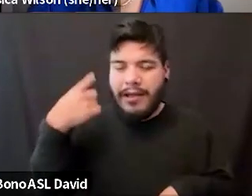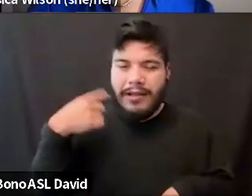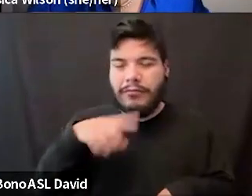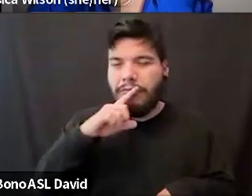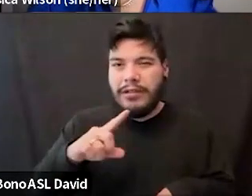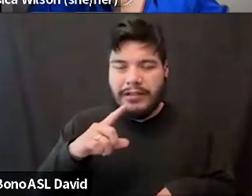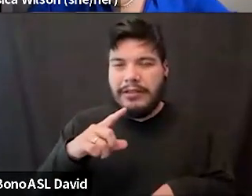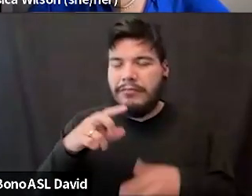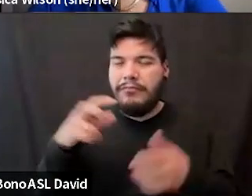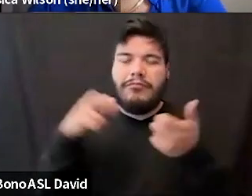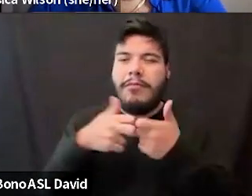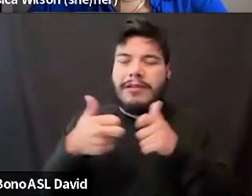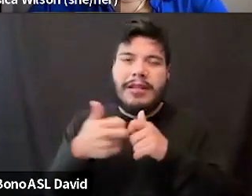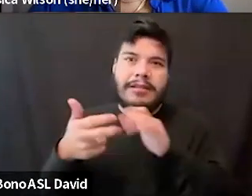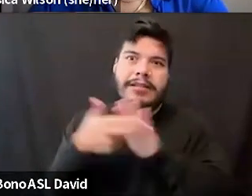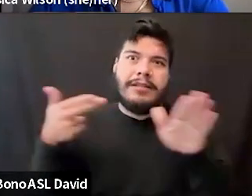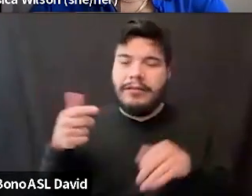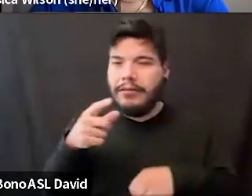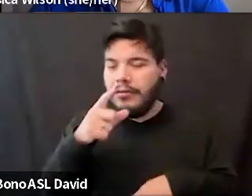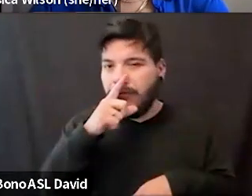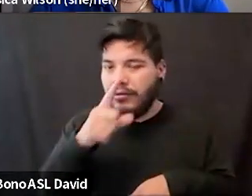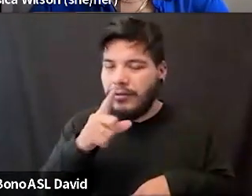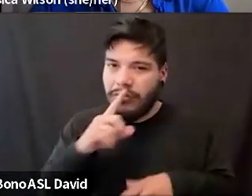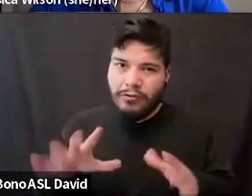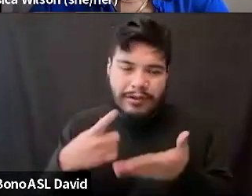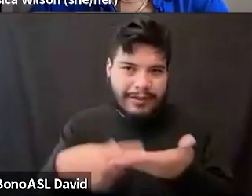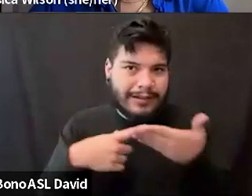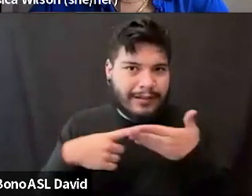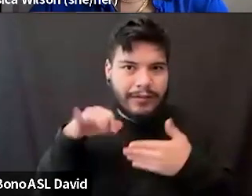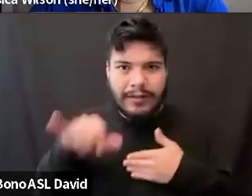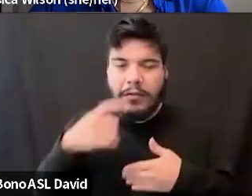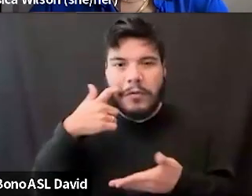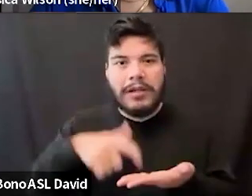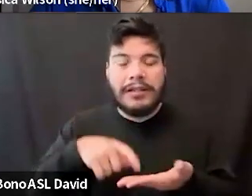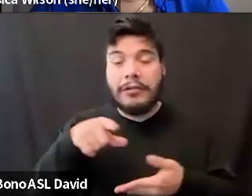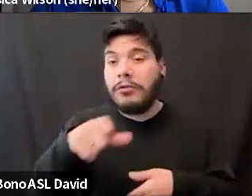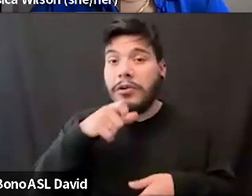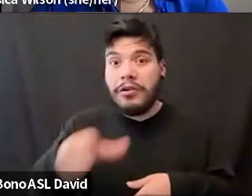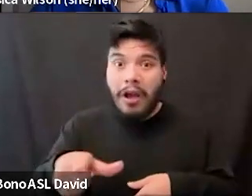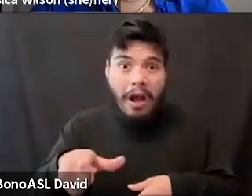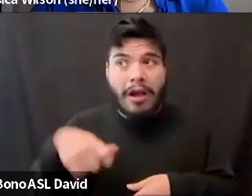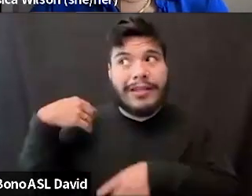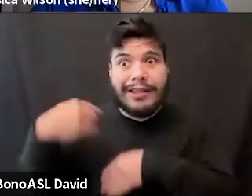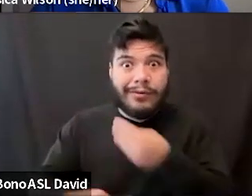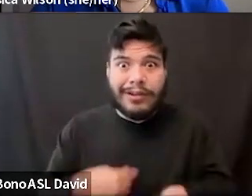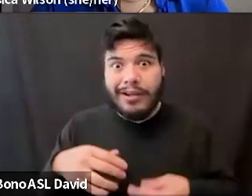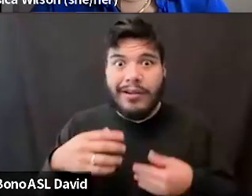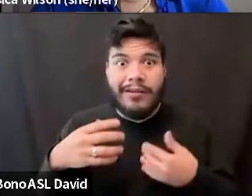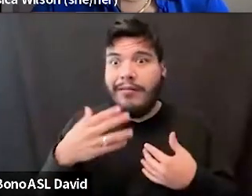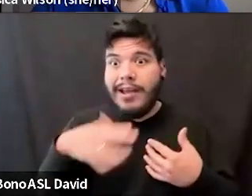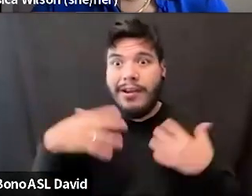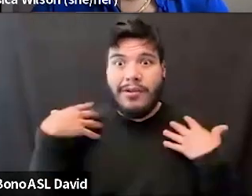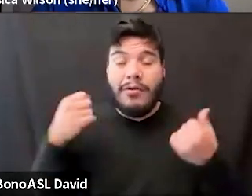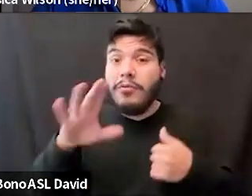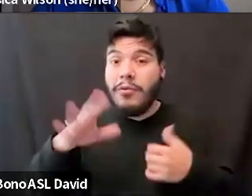problematized, I would encourage that too. And recognizing that you are not inherently unhealthy. Like your body is not a